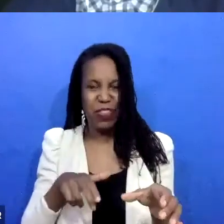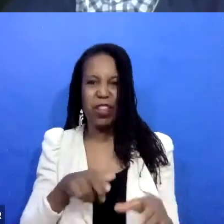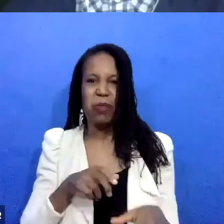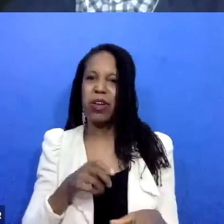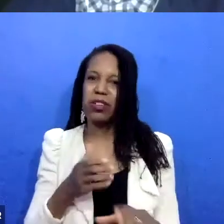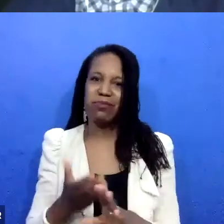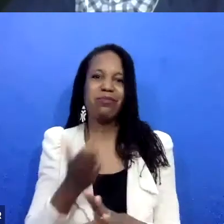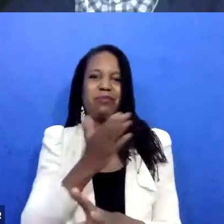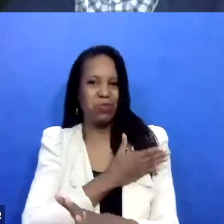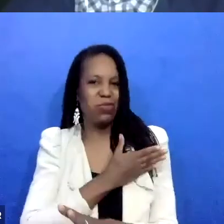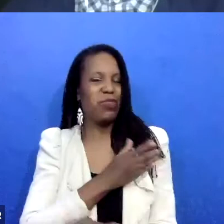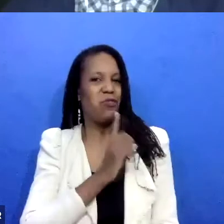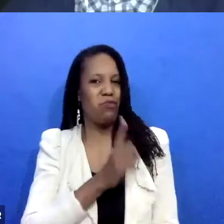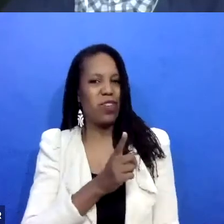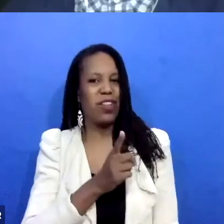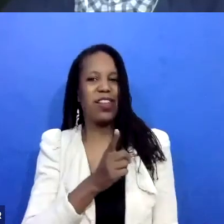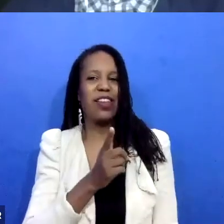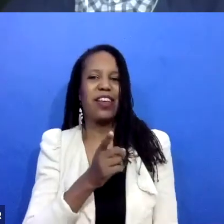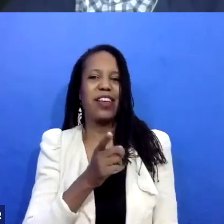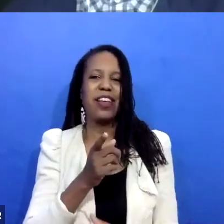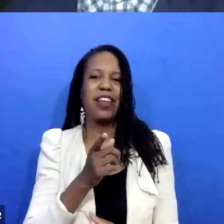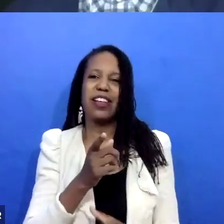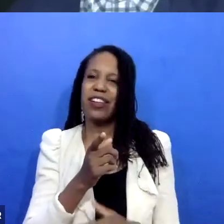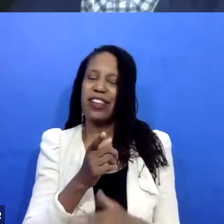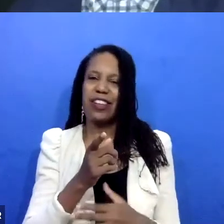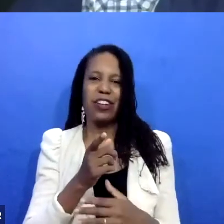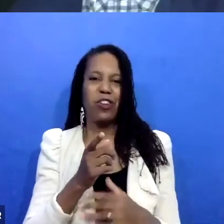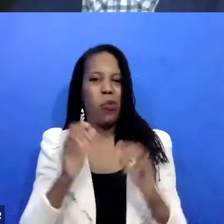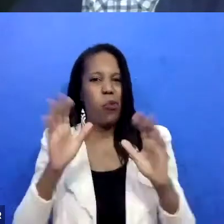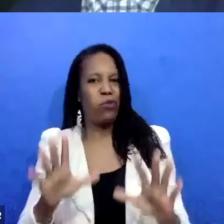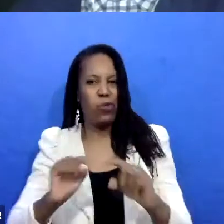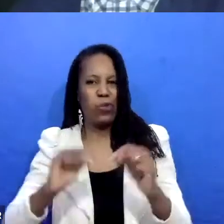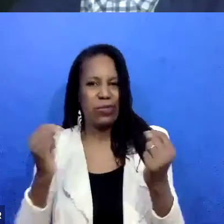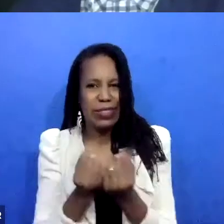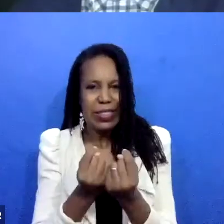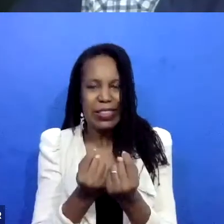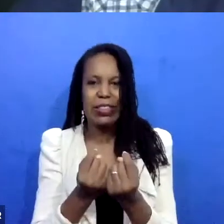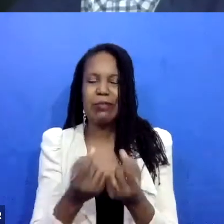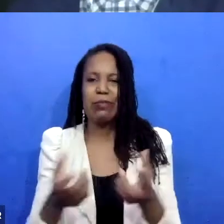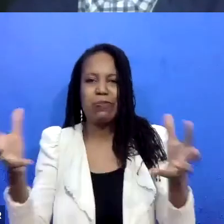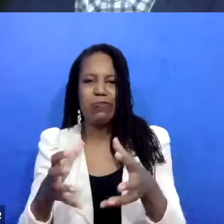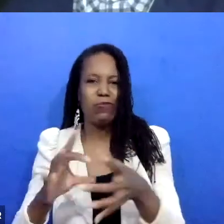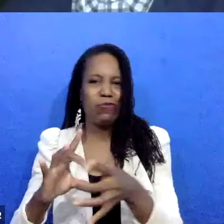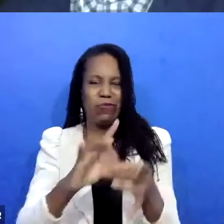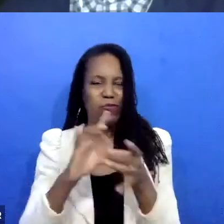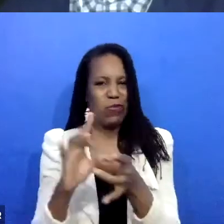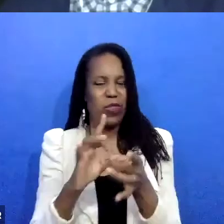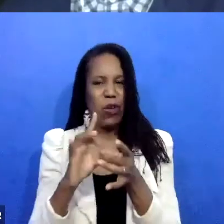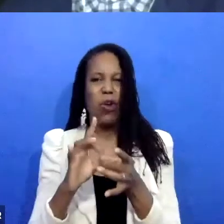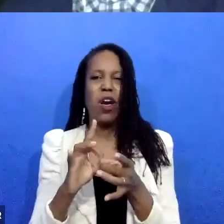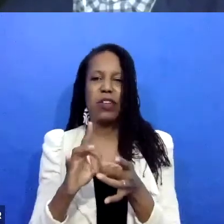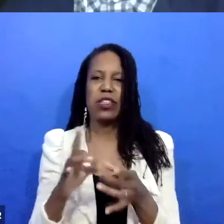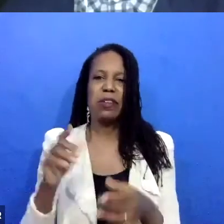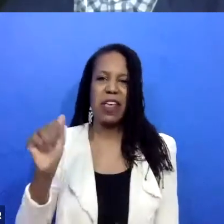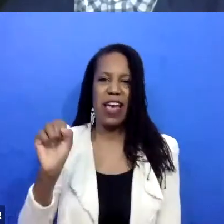team of people with a woman named Ashley George, who is now heading that work there. And so